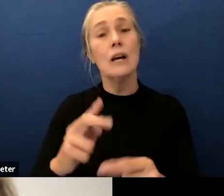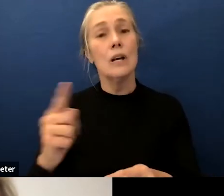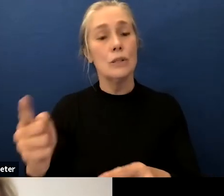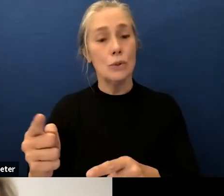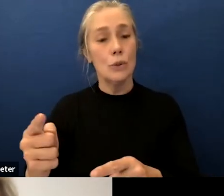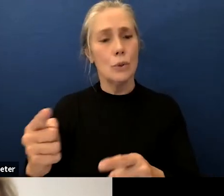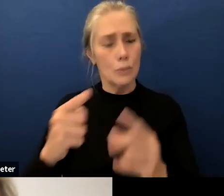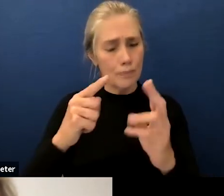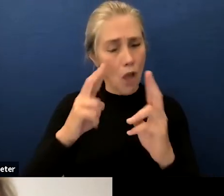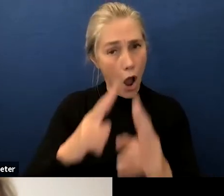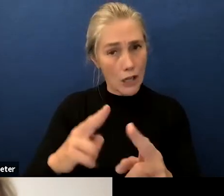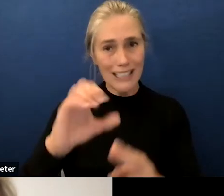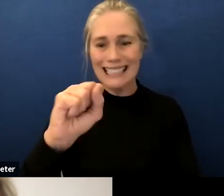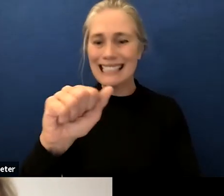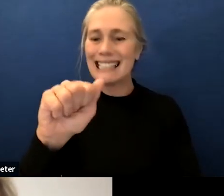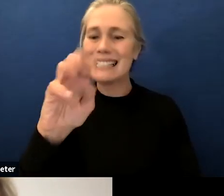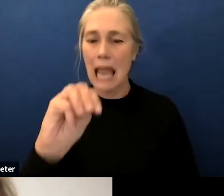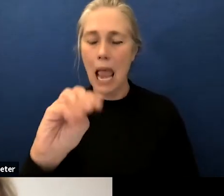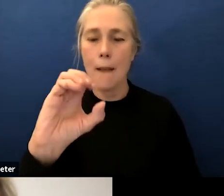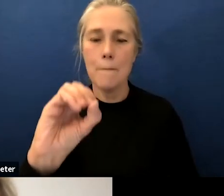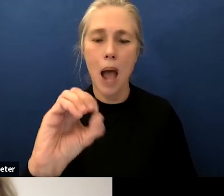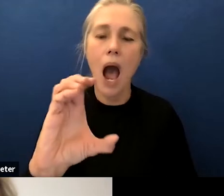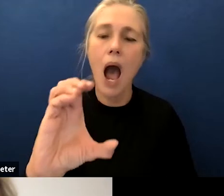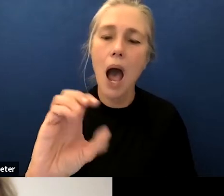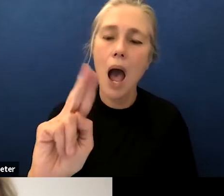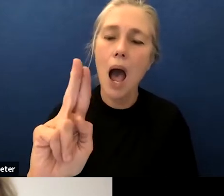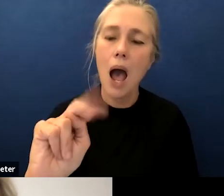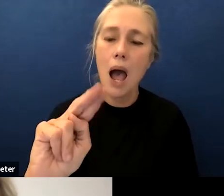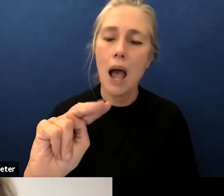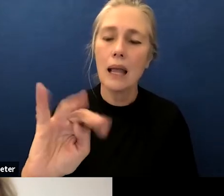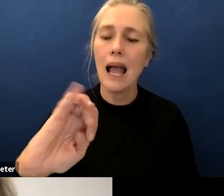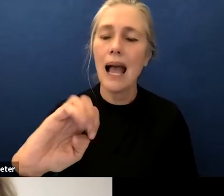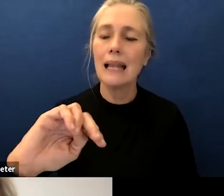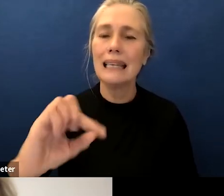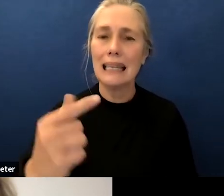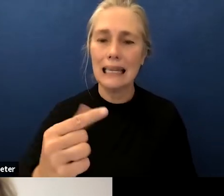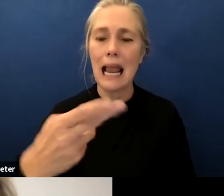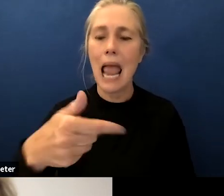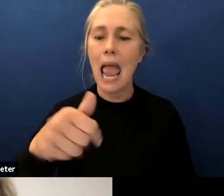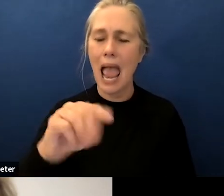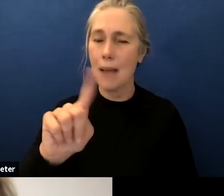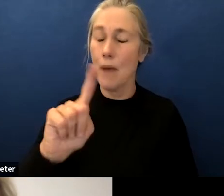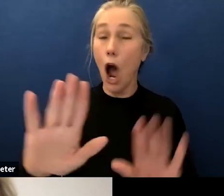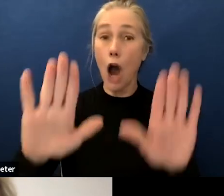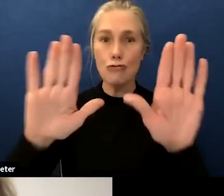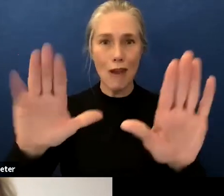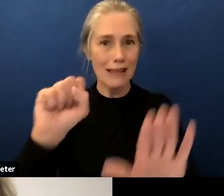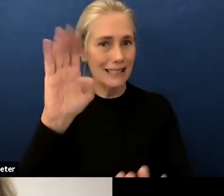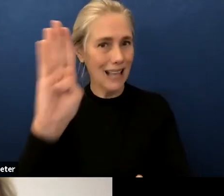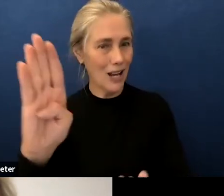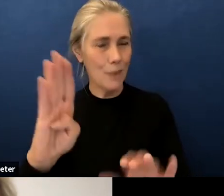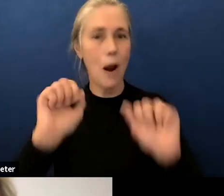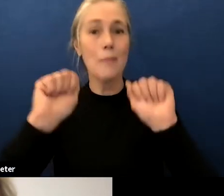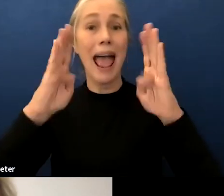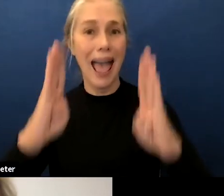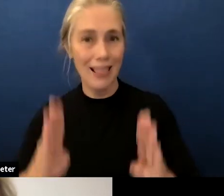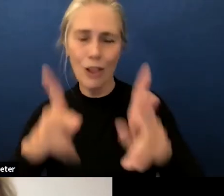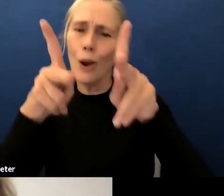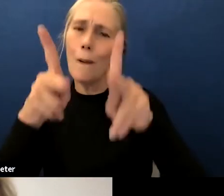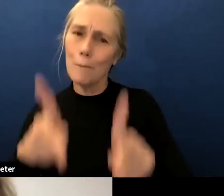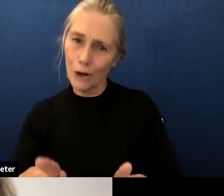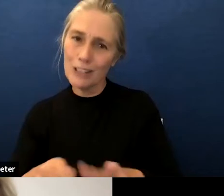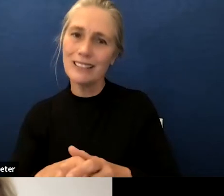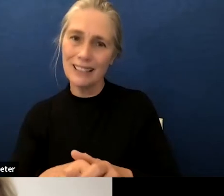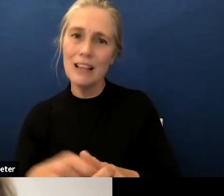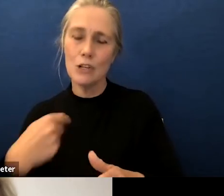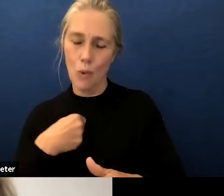athlete and person so i'll see you at peabody stadium and with that mr kelly do you